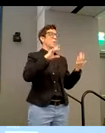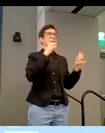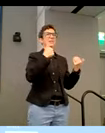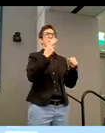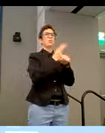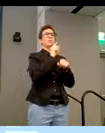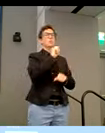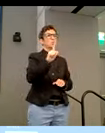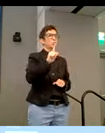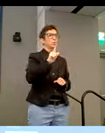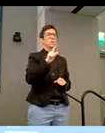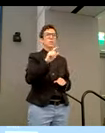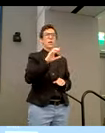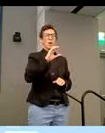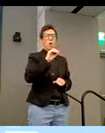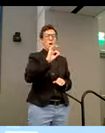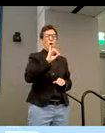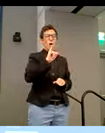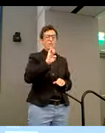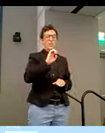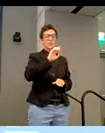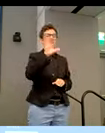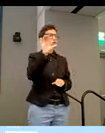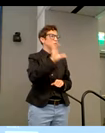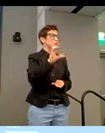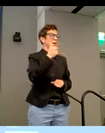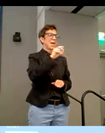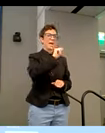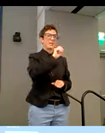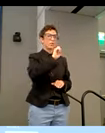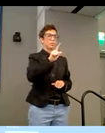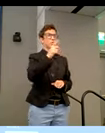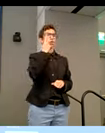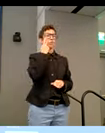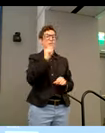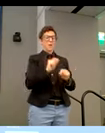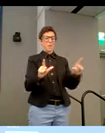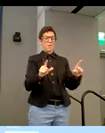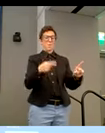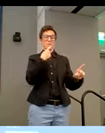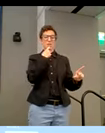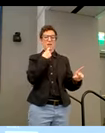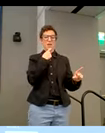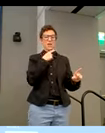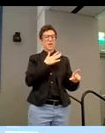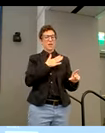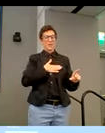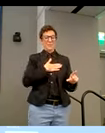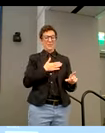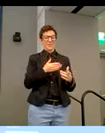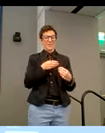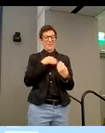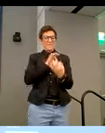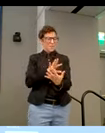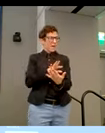tool, whether it's Office, Zoom, any tool out there, when you see that pop up seeing, give us your feedback. What